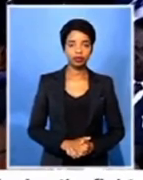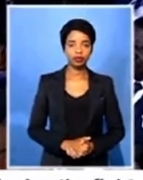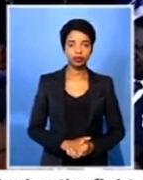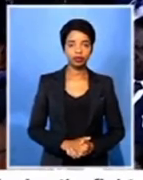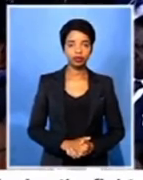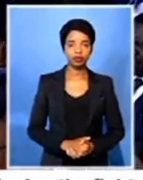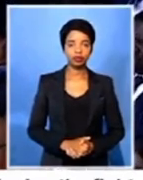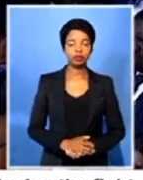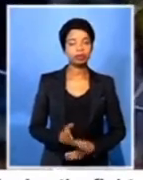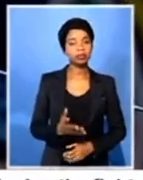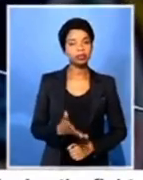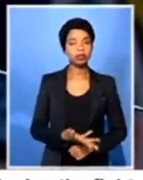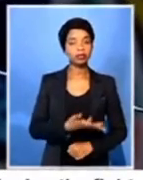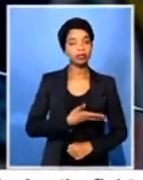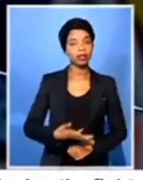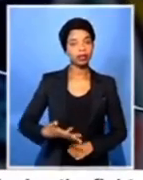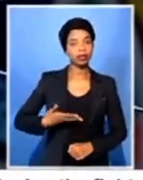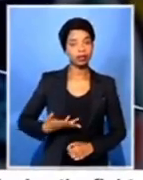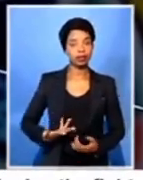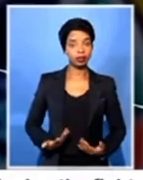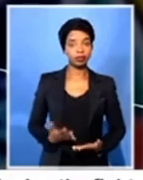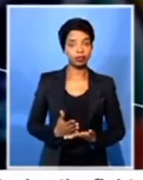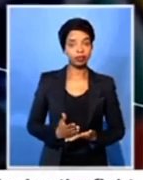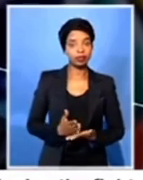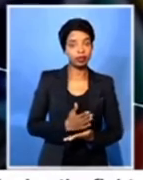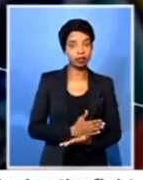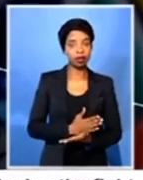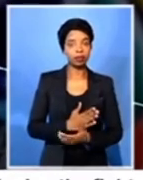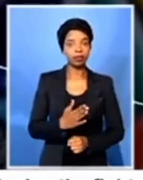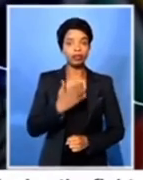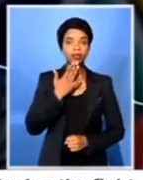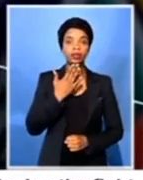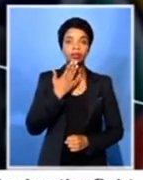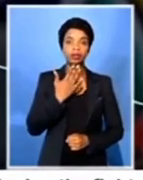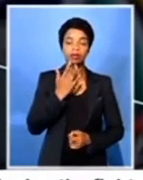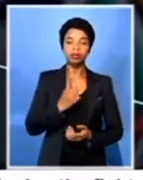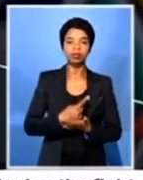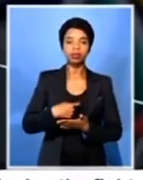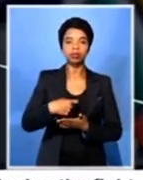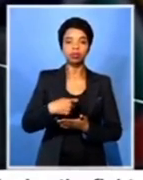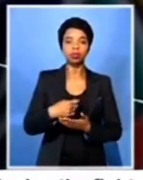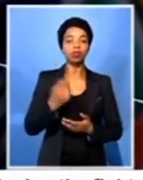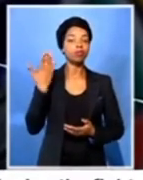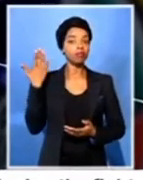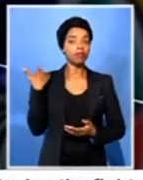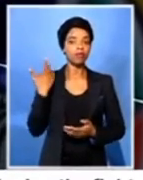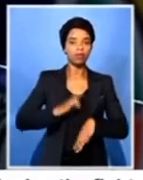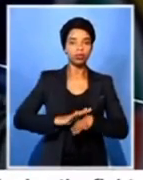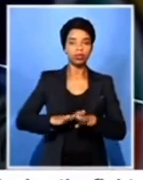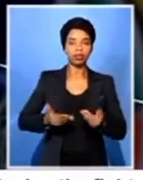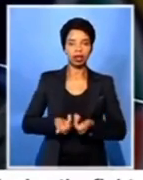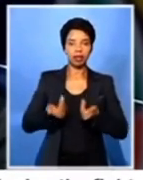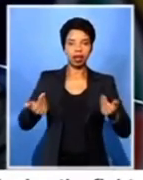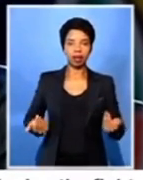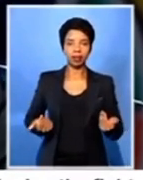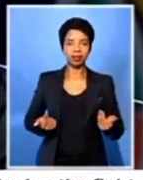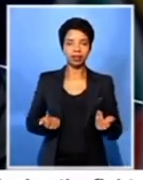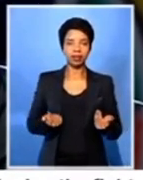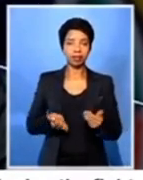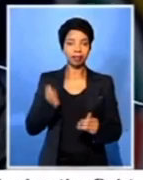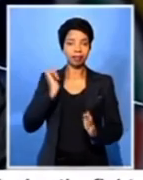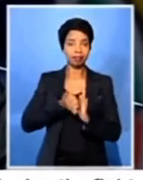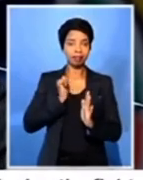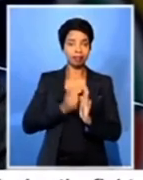Mama, some of those who sold you out to the regime are here. And what is funny, mama, is that they are